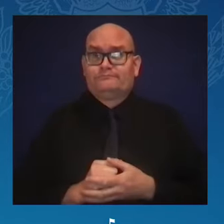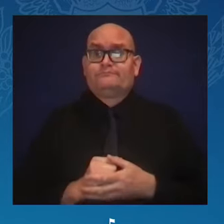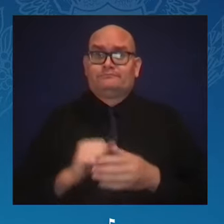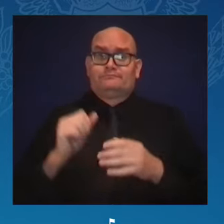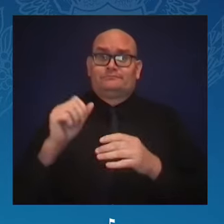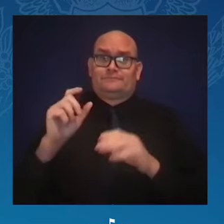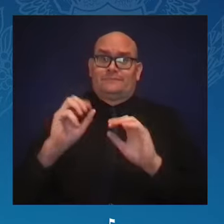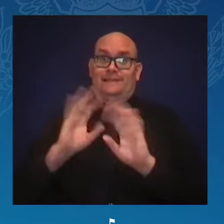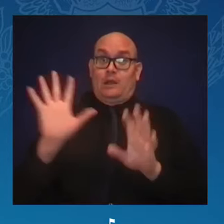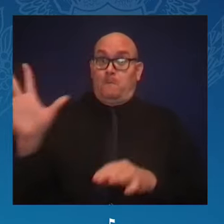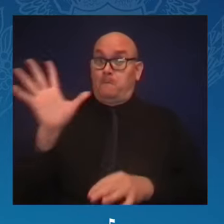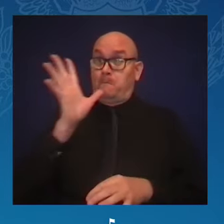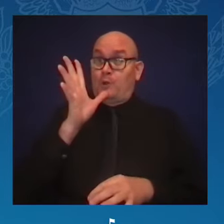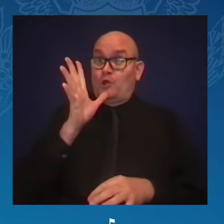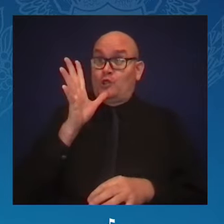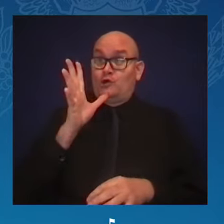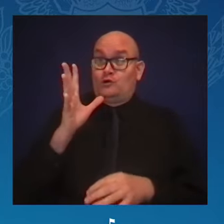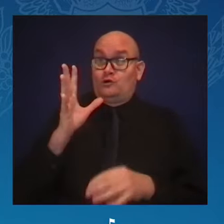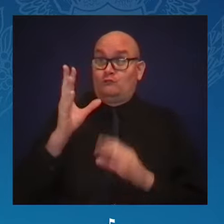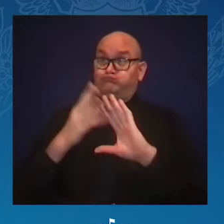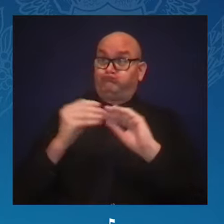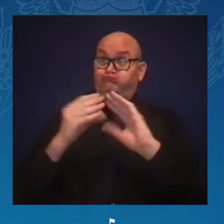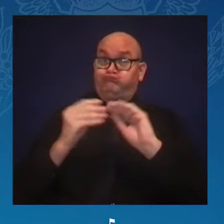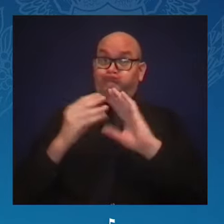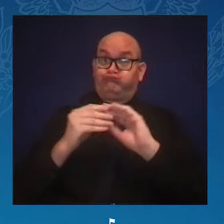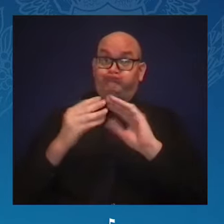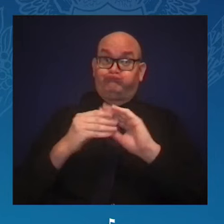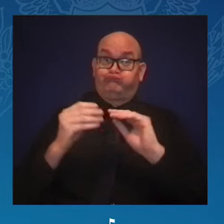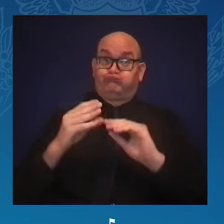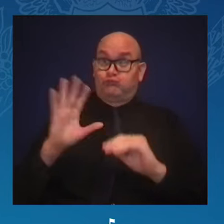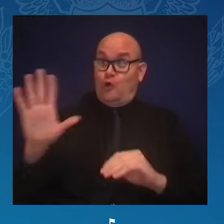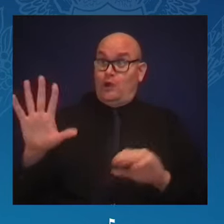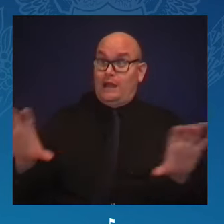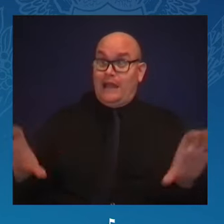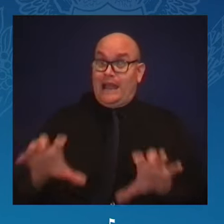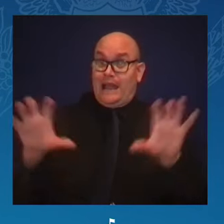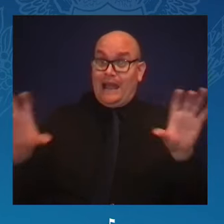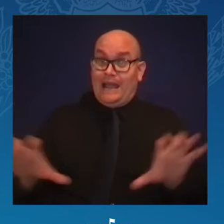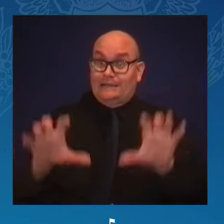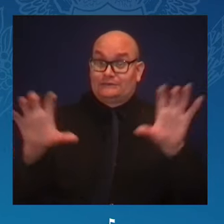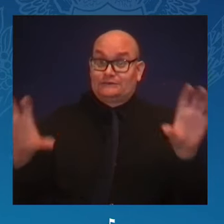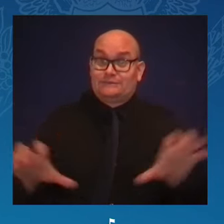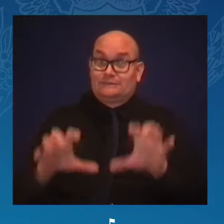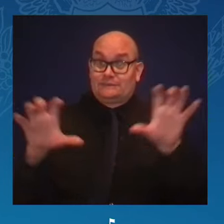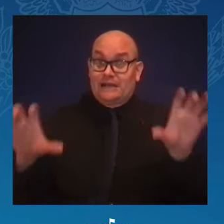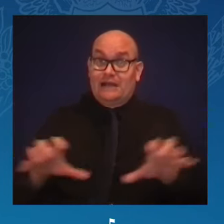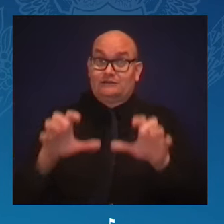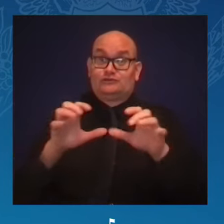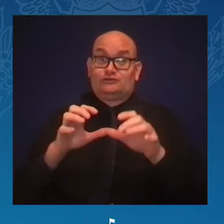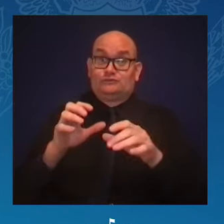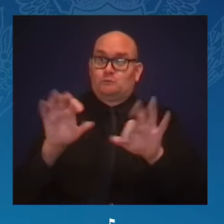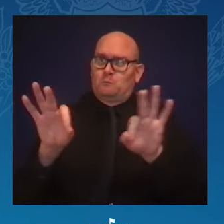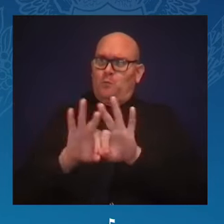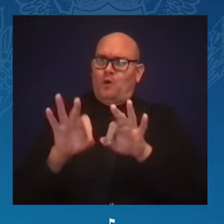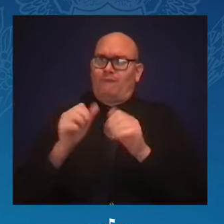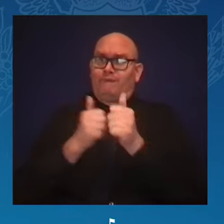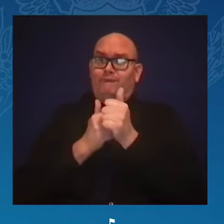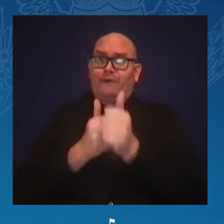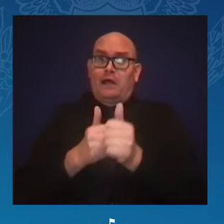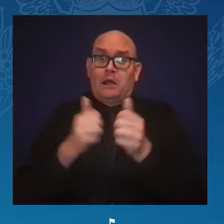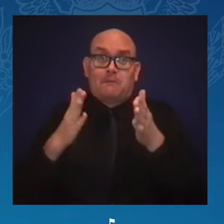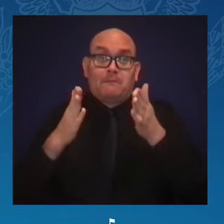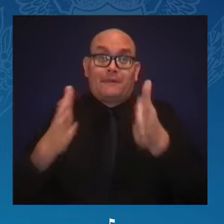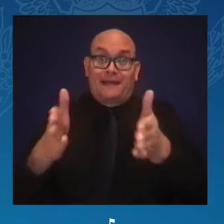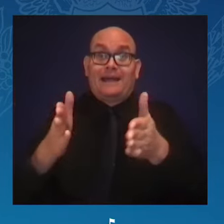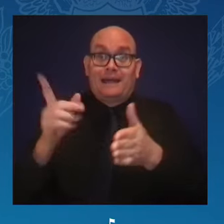and she will lead others to follow in her path. And we are so excited that she is our